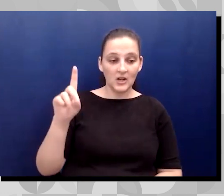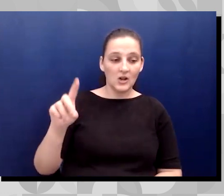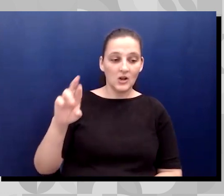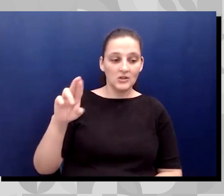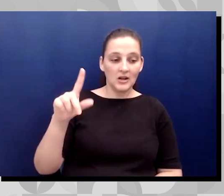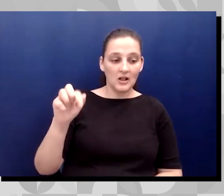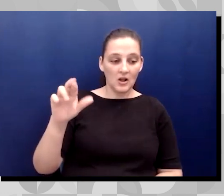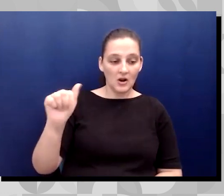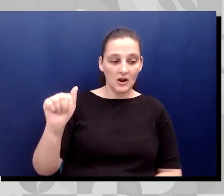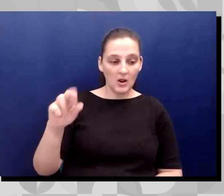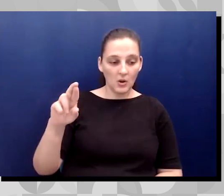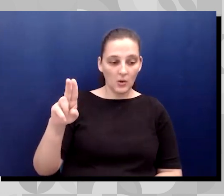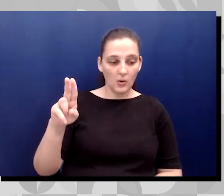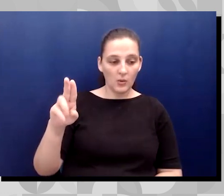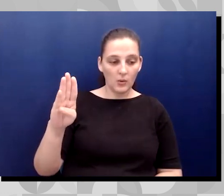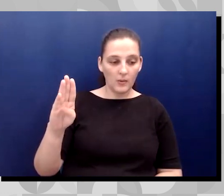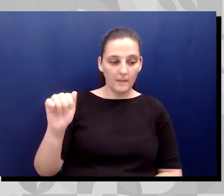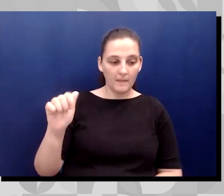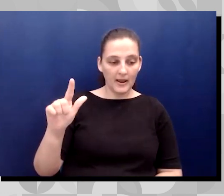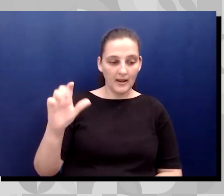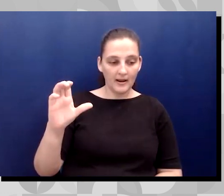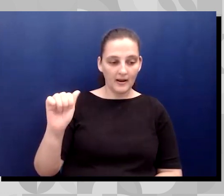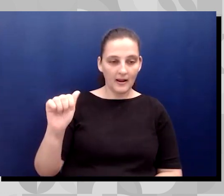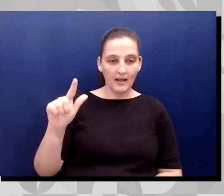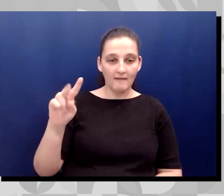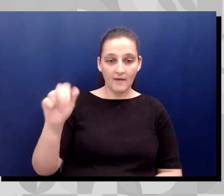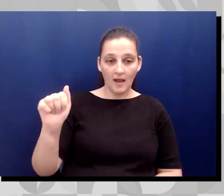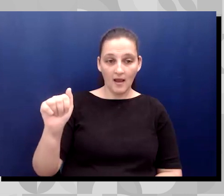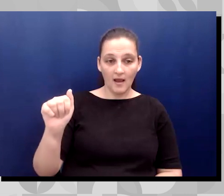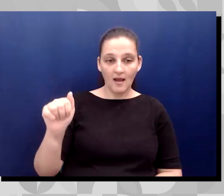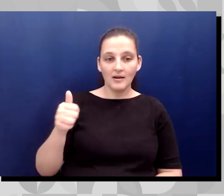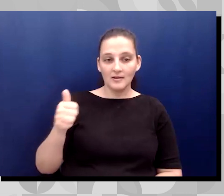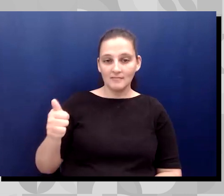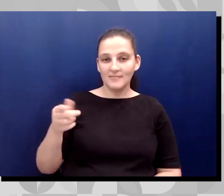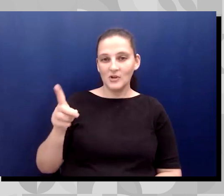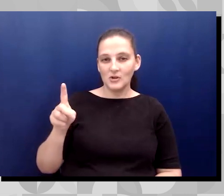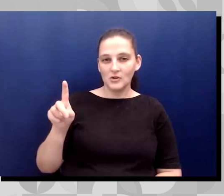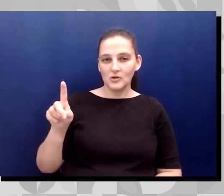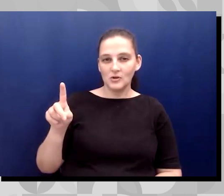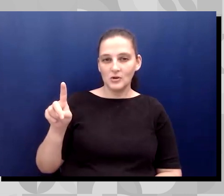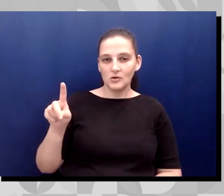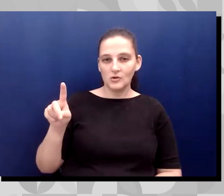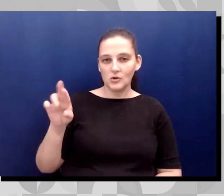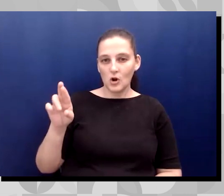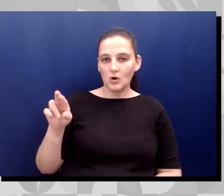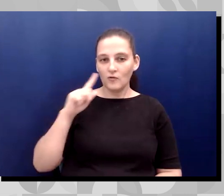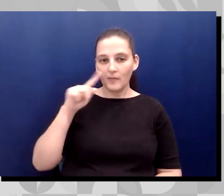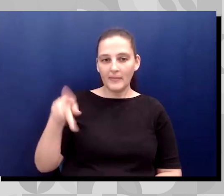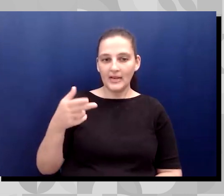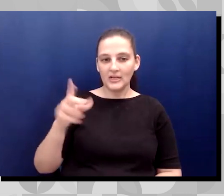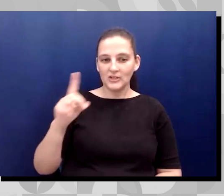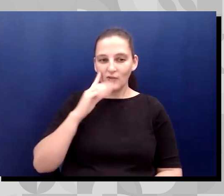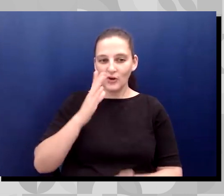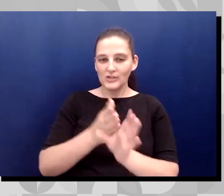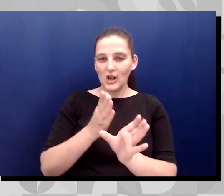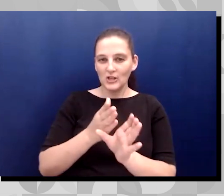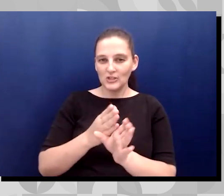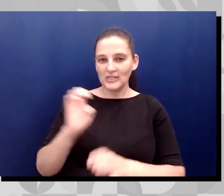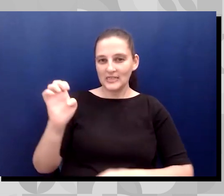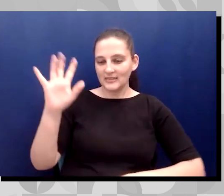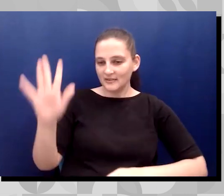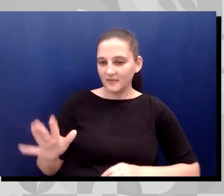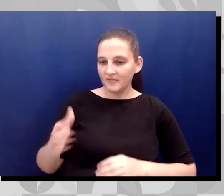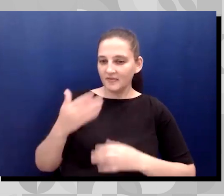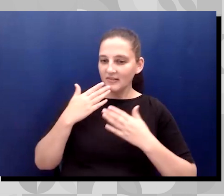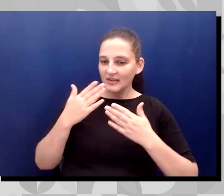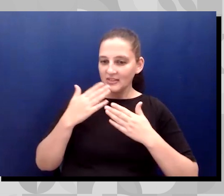Laura Rubalcaba, who is a doctor of psychology on the East Coast. Dr. Rubalcaba, thank you so much for being here.